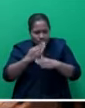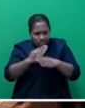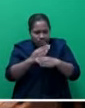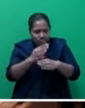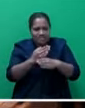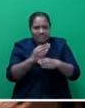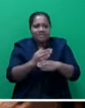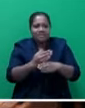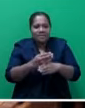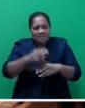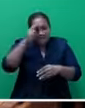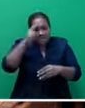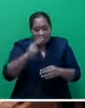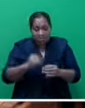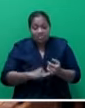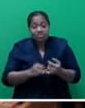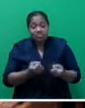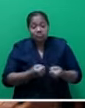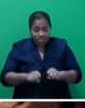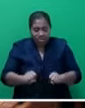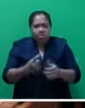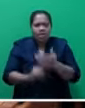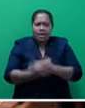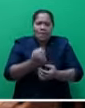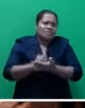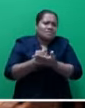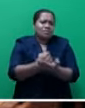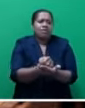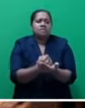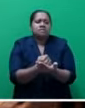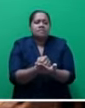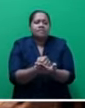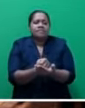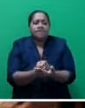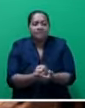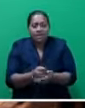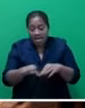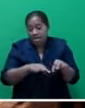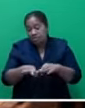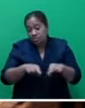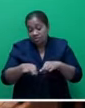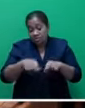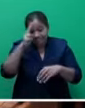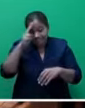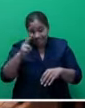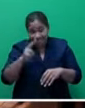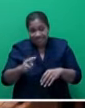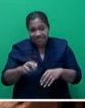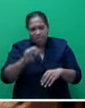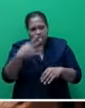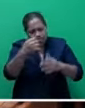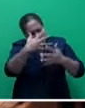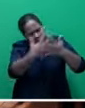Our national strategy is further supported by an organic national action plan that outlines objectives and